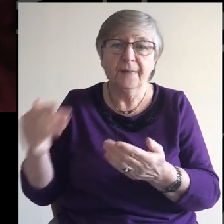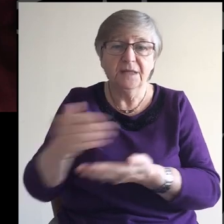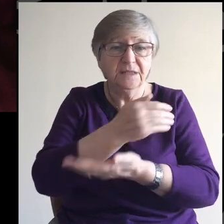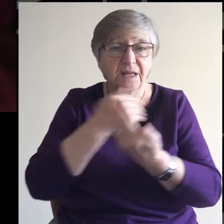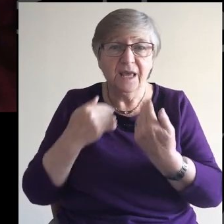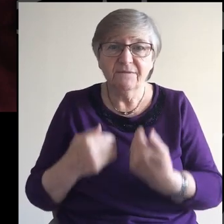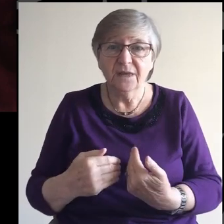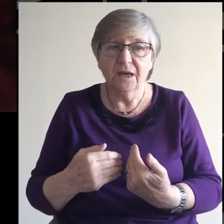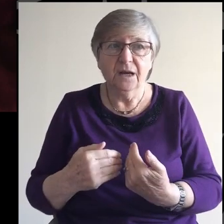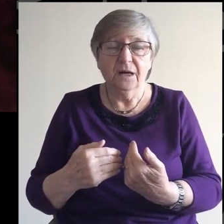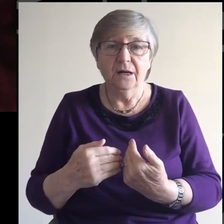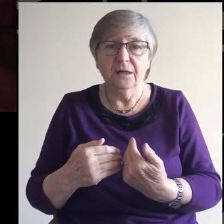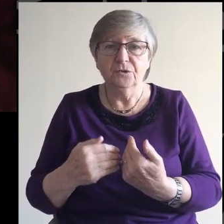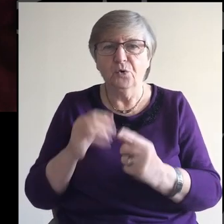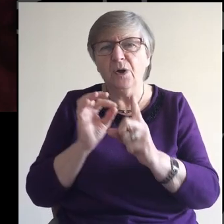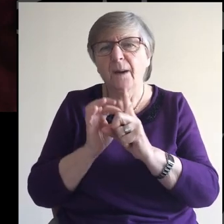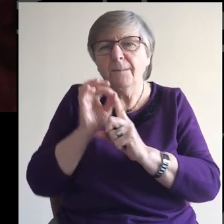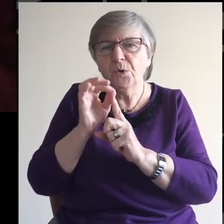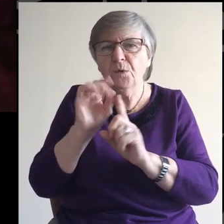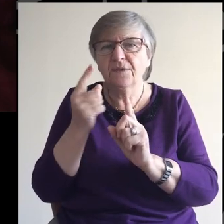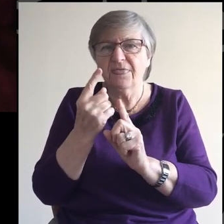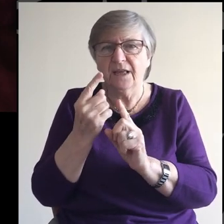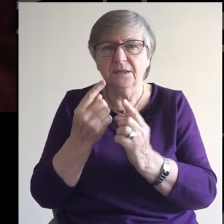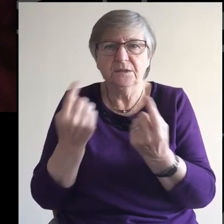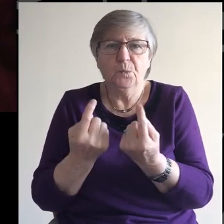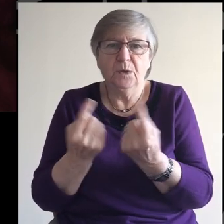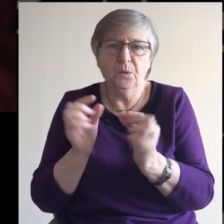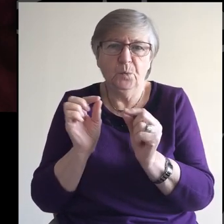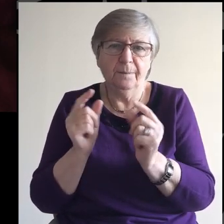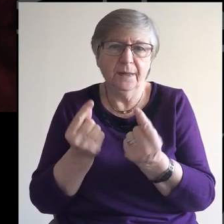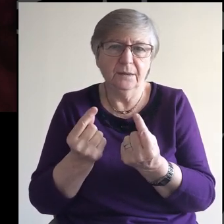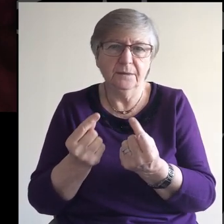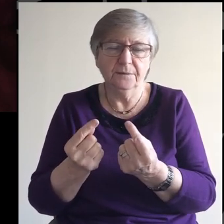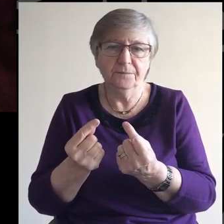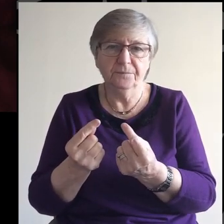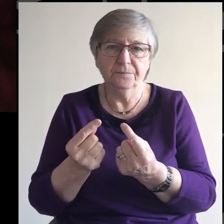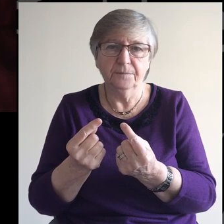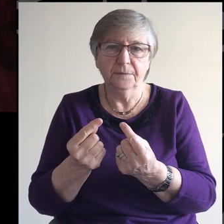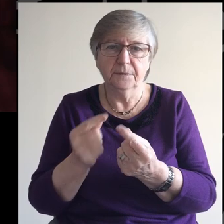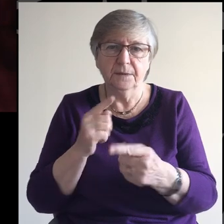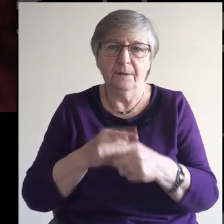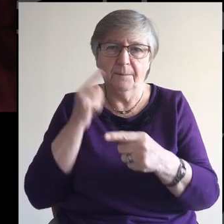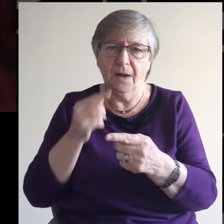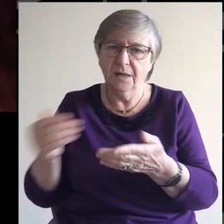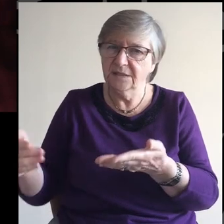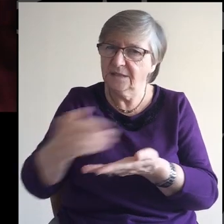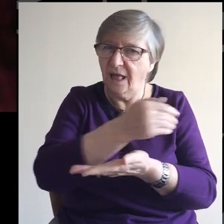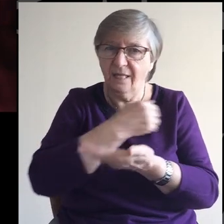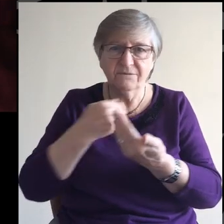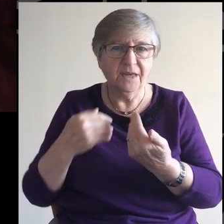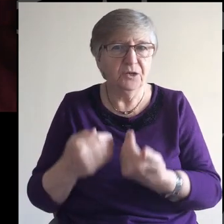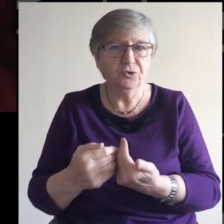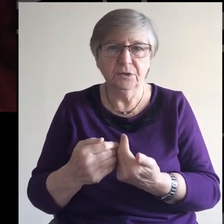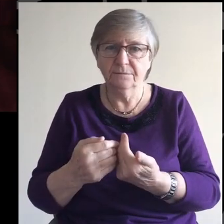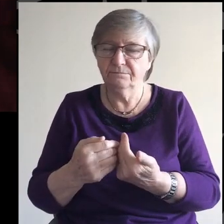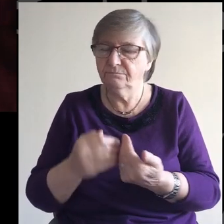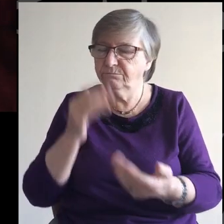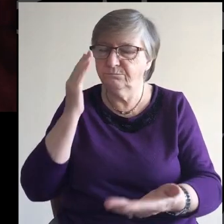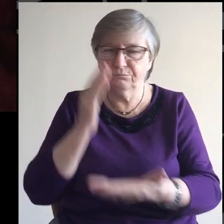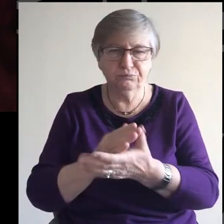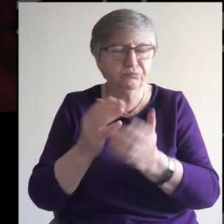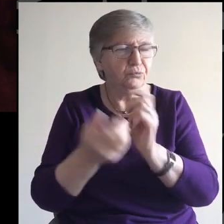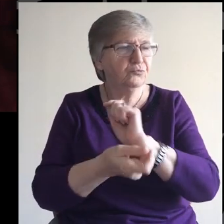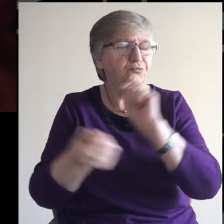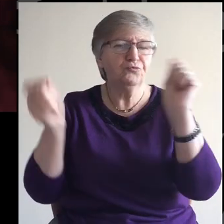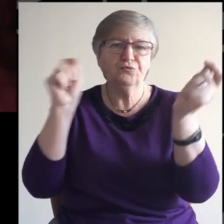improves things slightly for us, but a salvation that's completely changing,